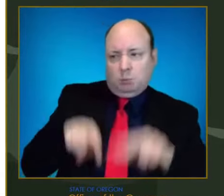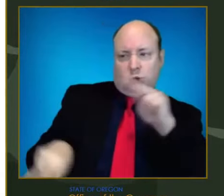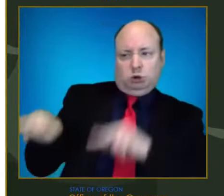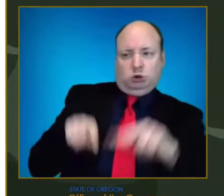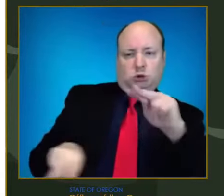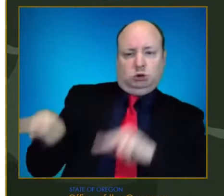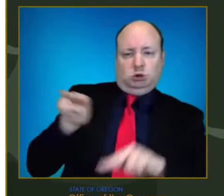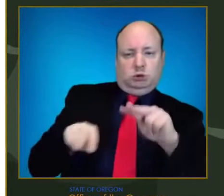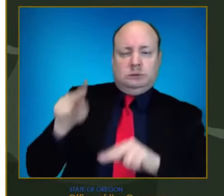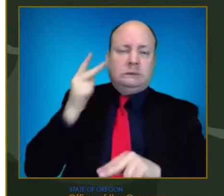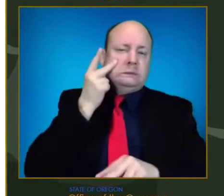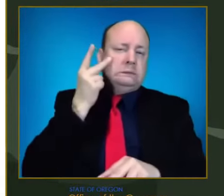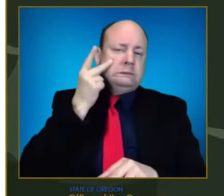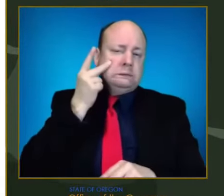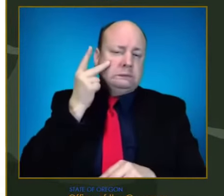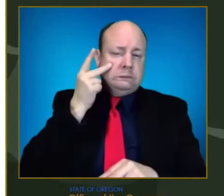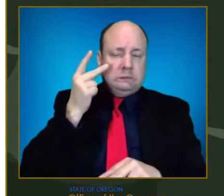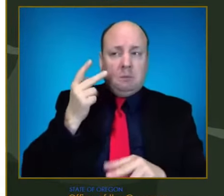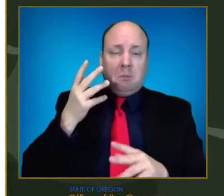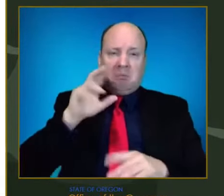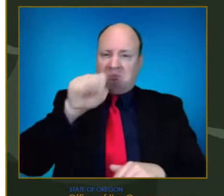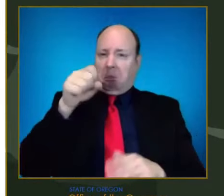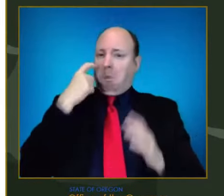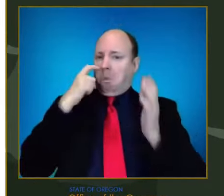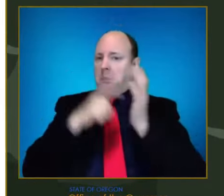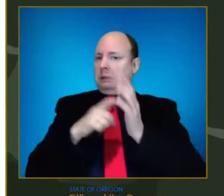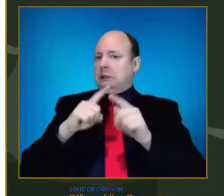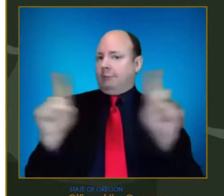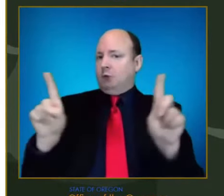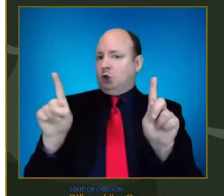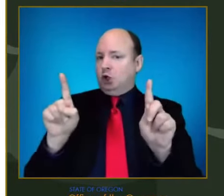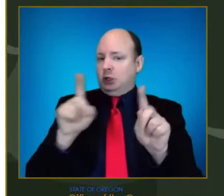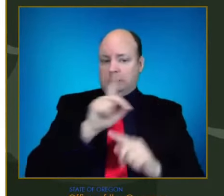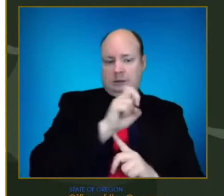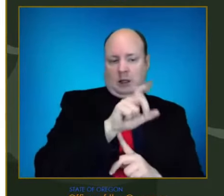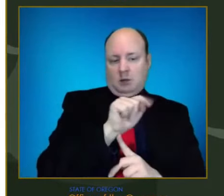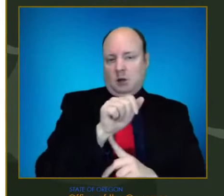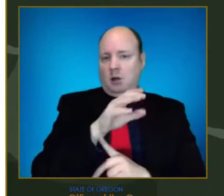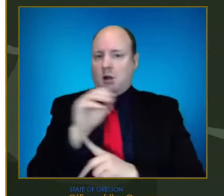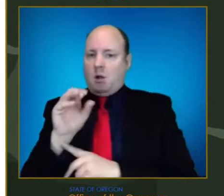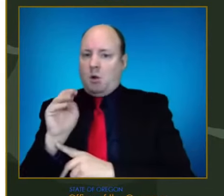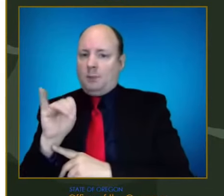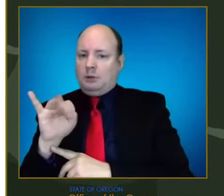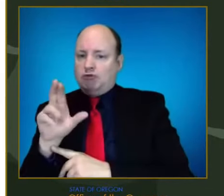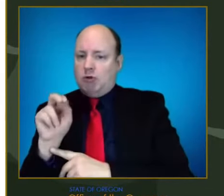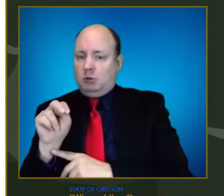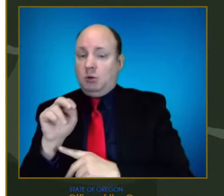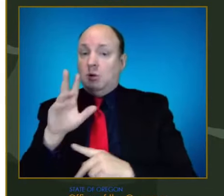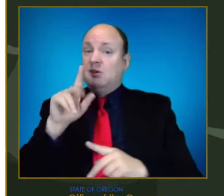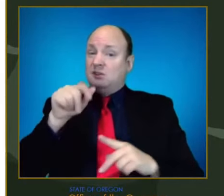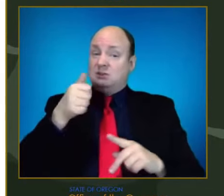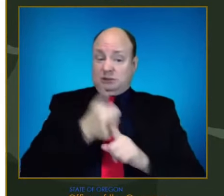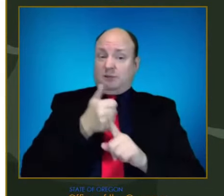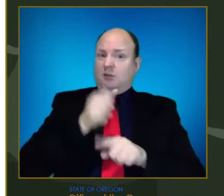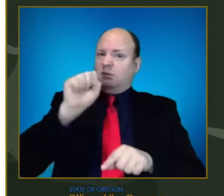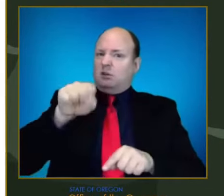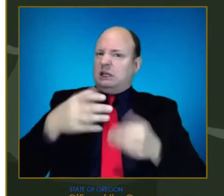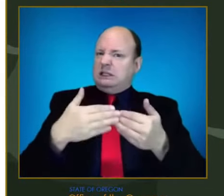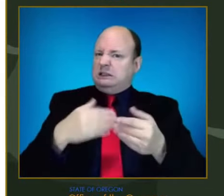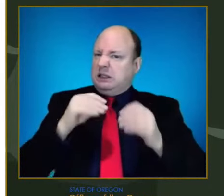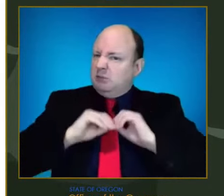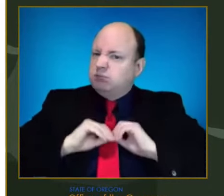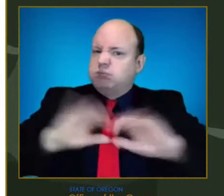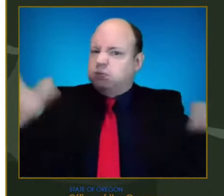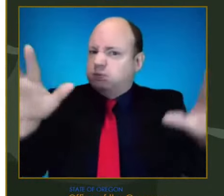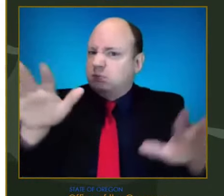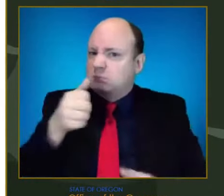because of how many more people are susceptible, it still can add up to a lot for our healthcare system. Next